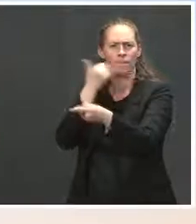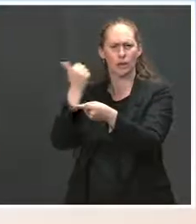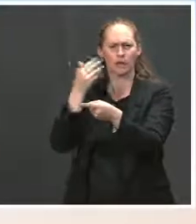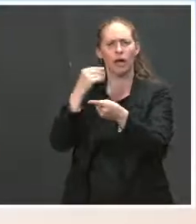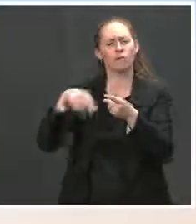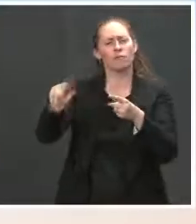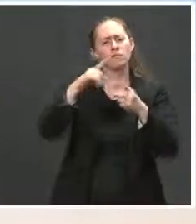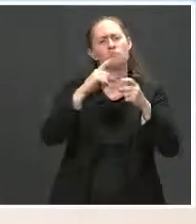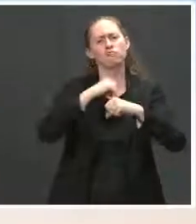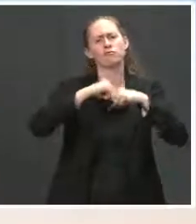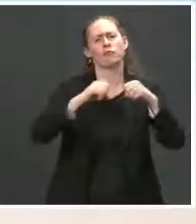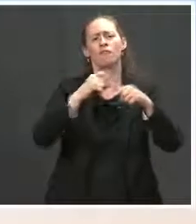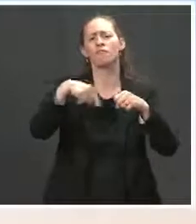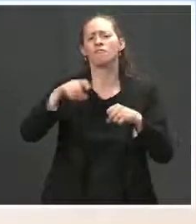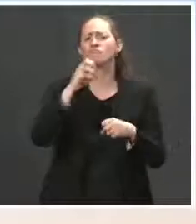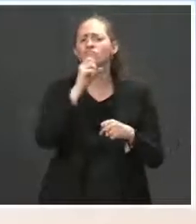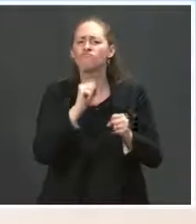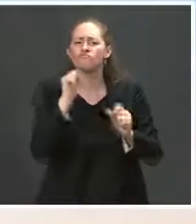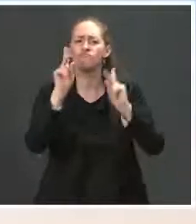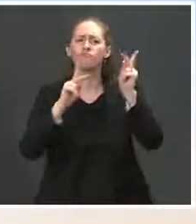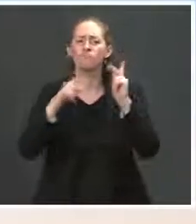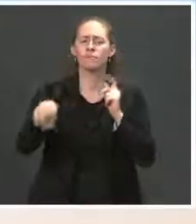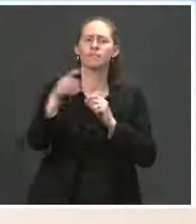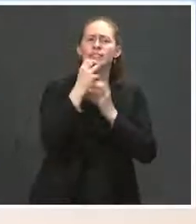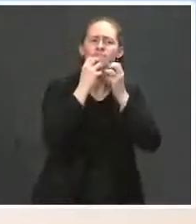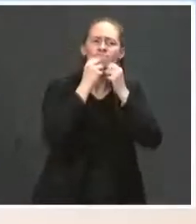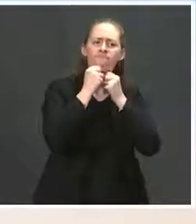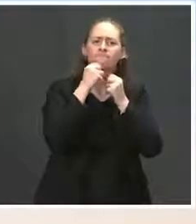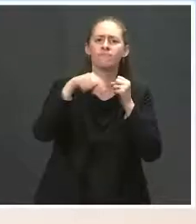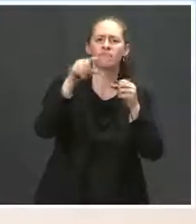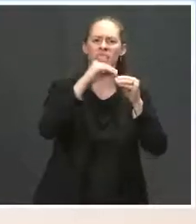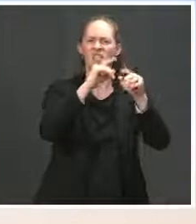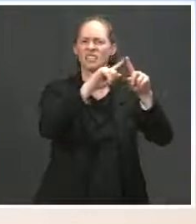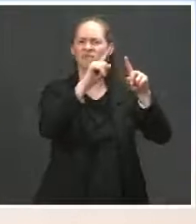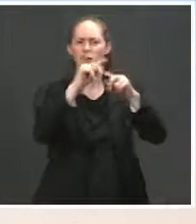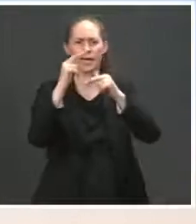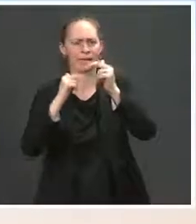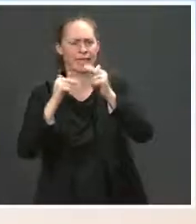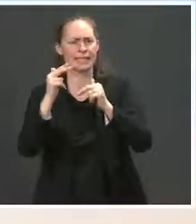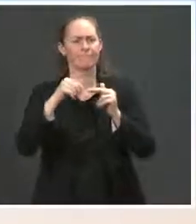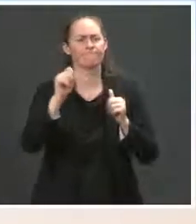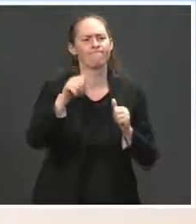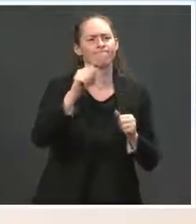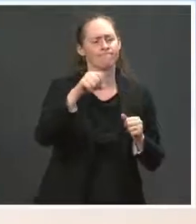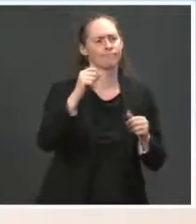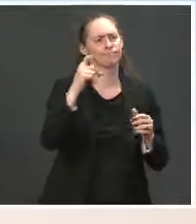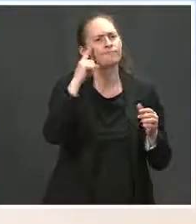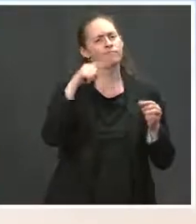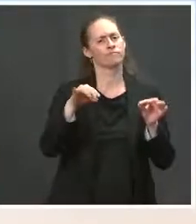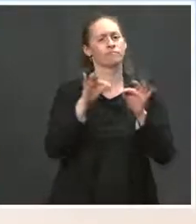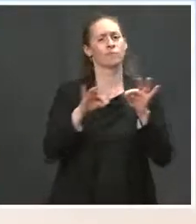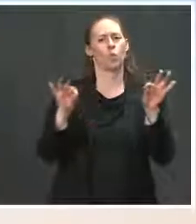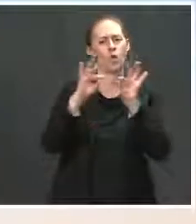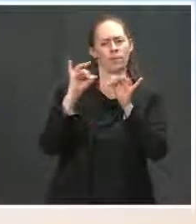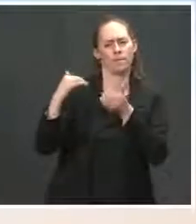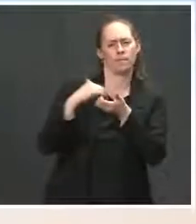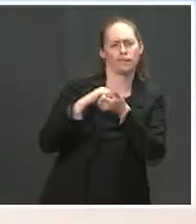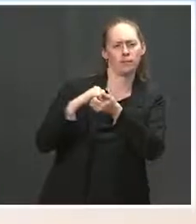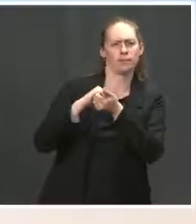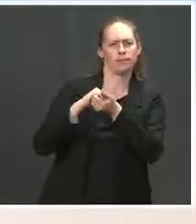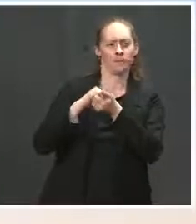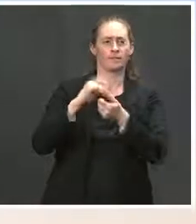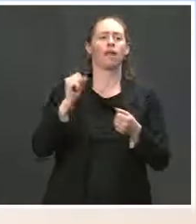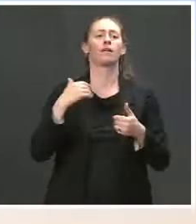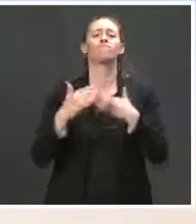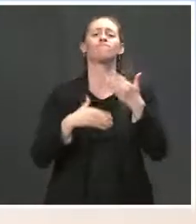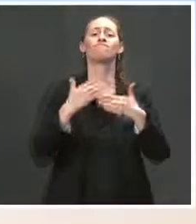of care in these caregiving facilities. And, you know, I think it's really a partnership in both moving forward. Well, thank